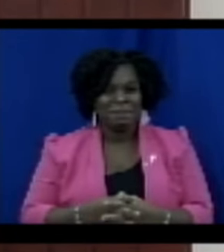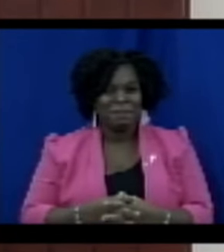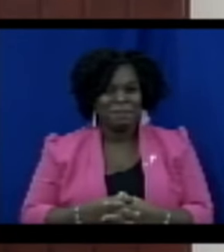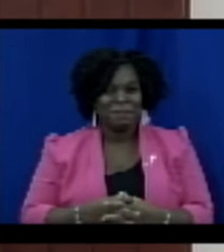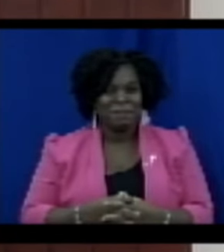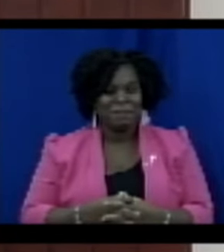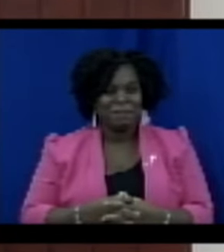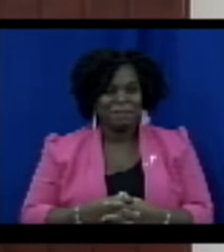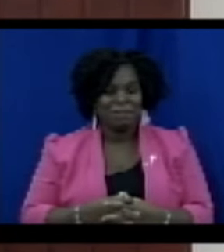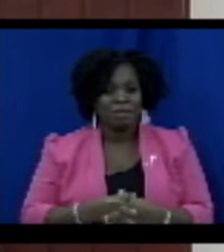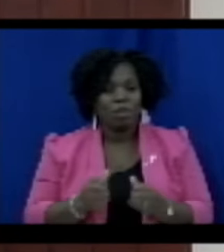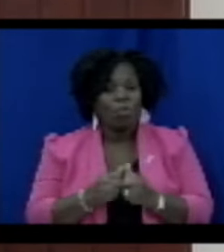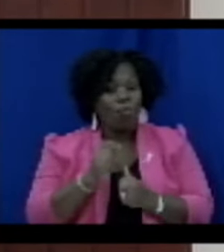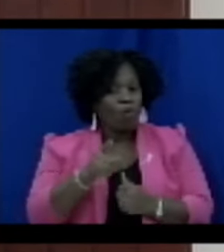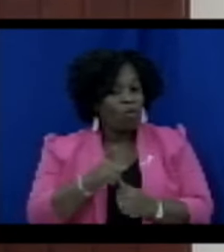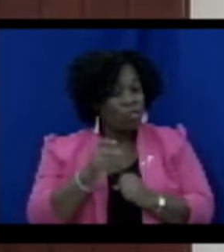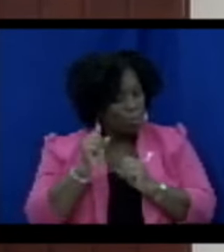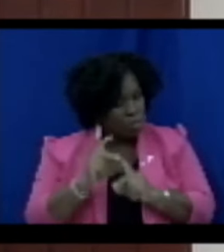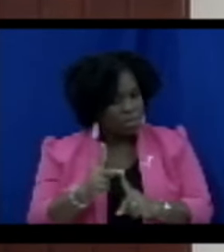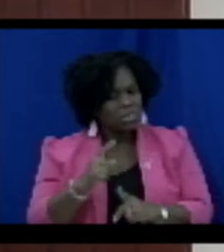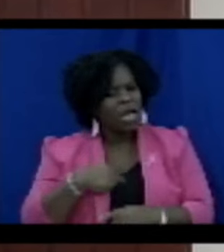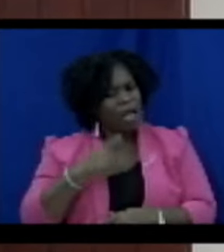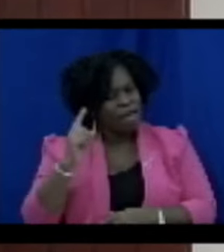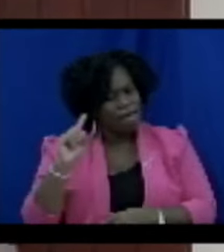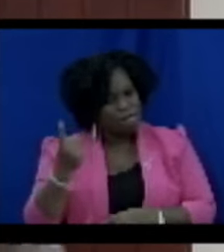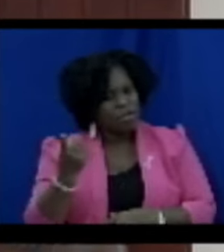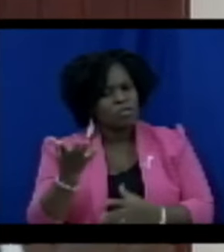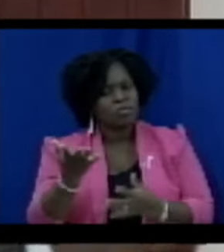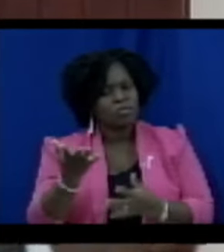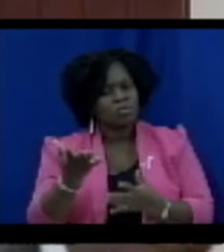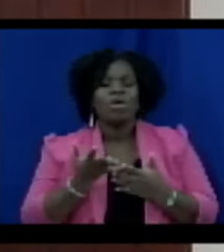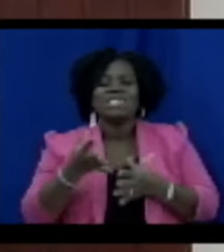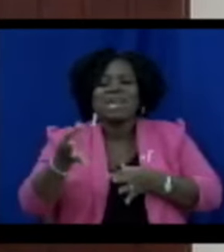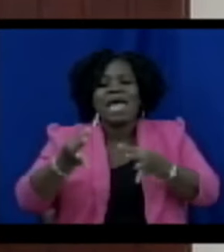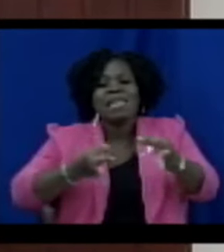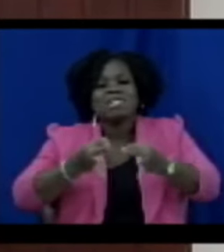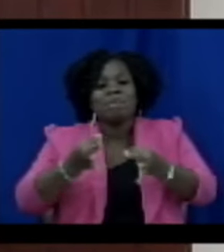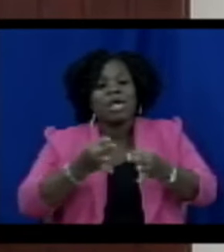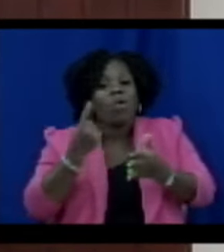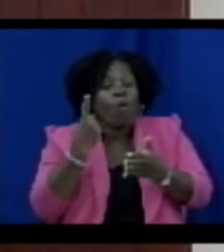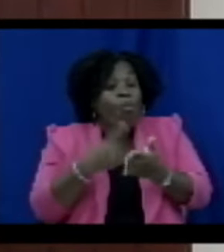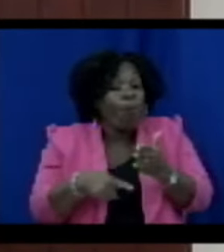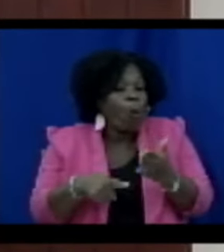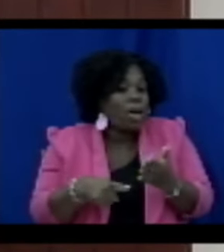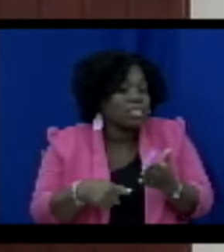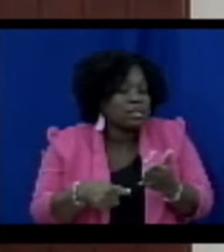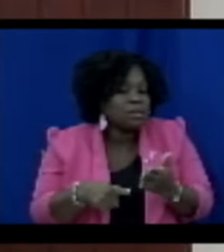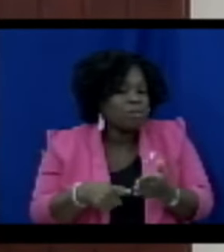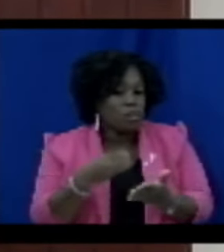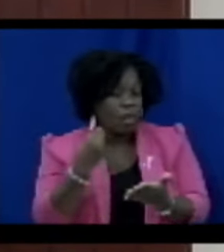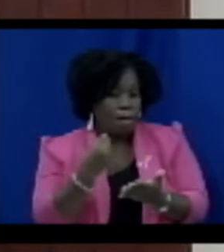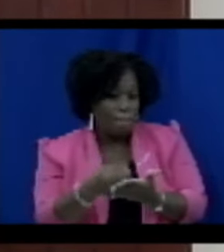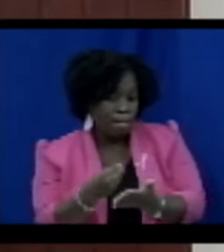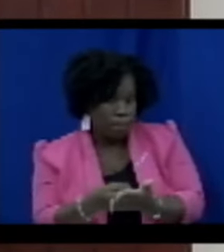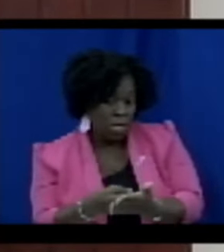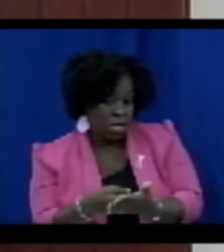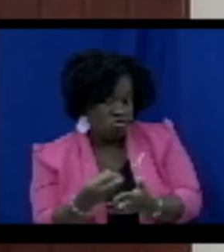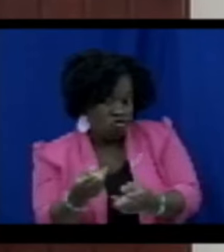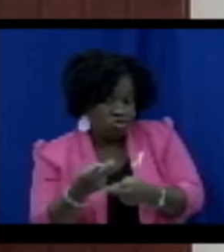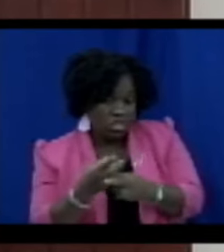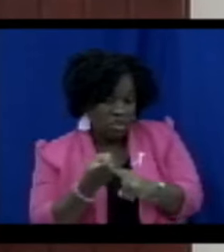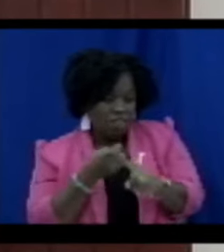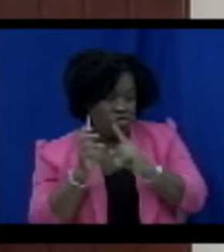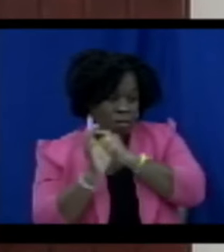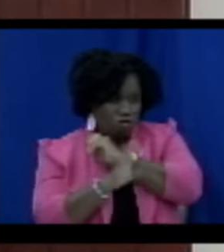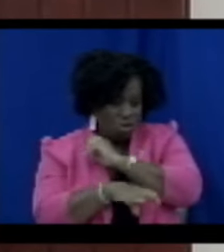Speaker, I first intend to describe what the Proceeds of Crime Act is used for. Then I will explain why